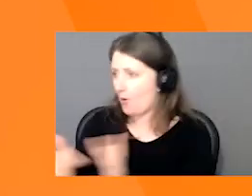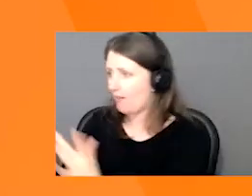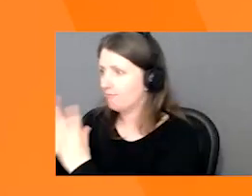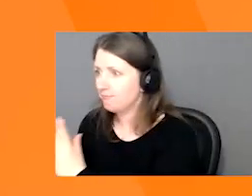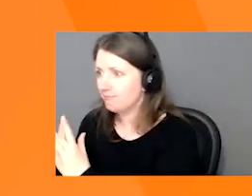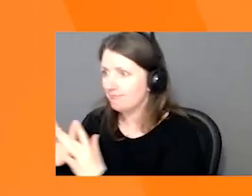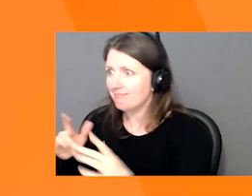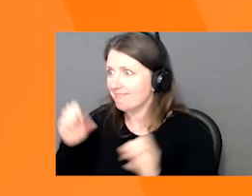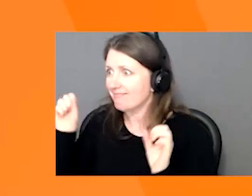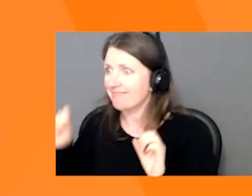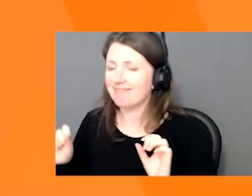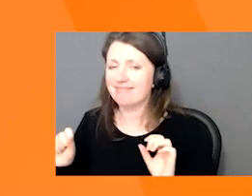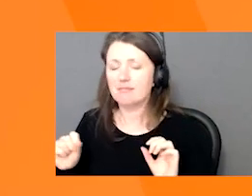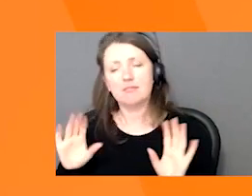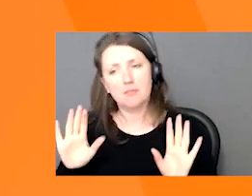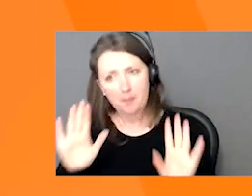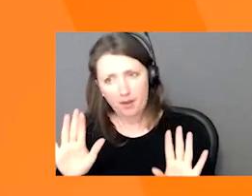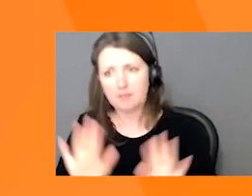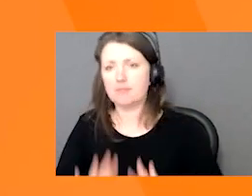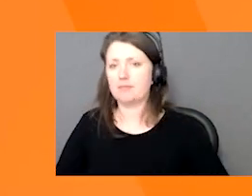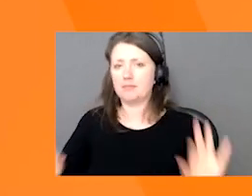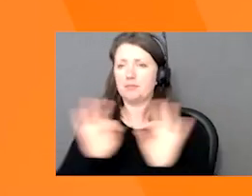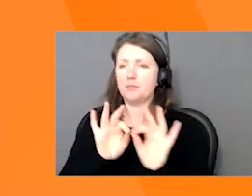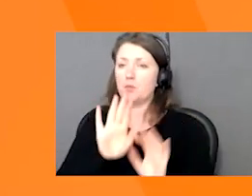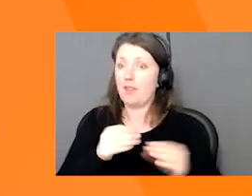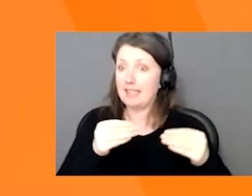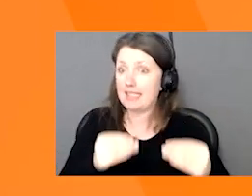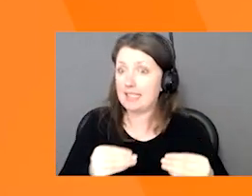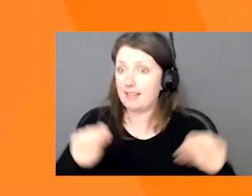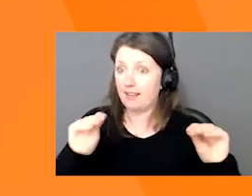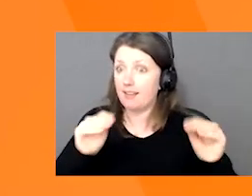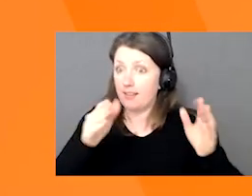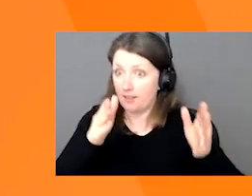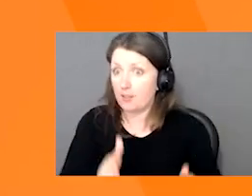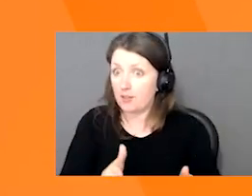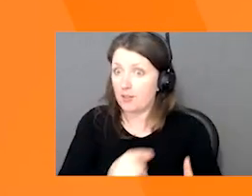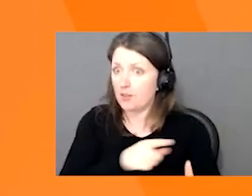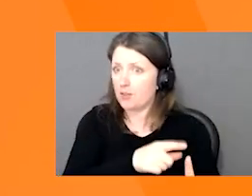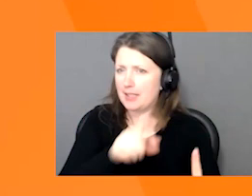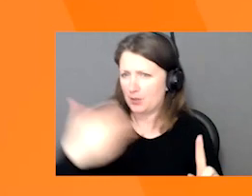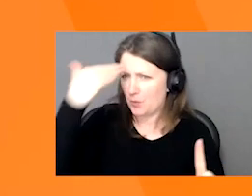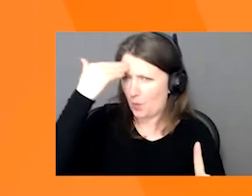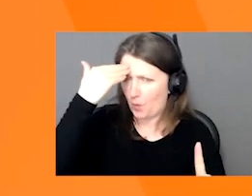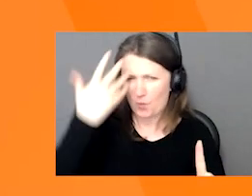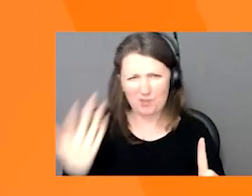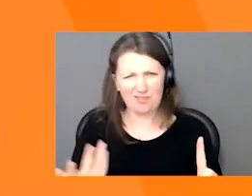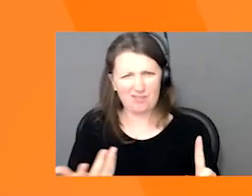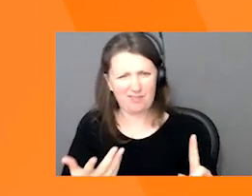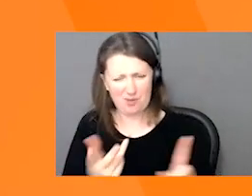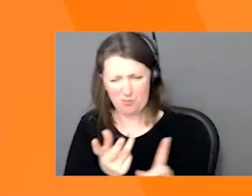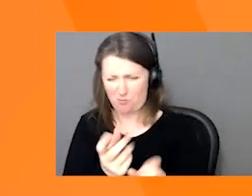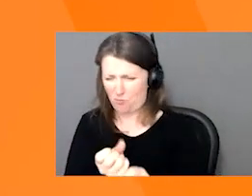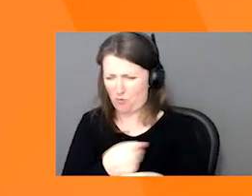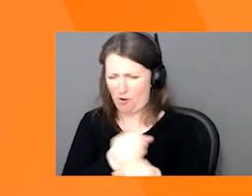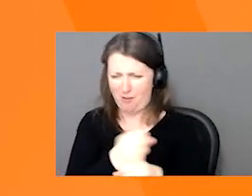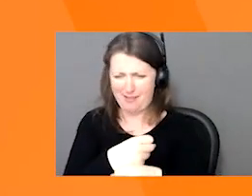of what your consumer or retail needs to know. As a small business owner, you need to know what product data is, what images, what